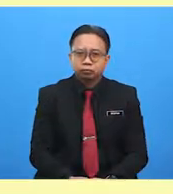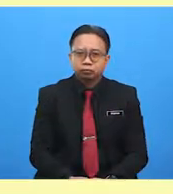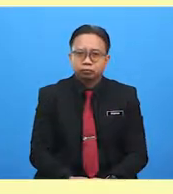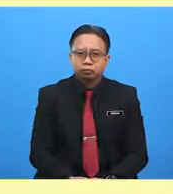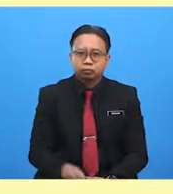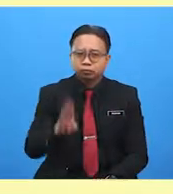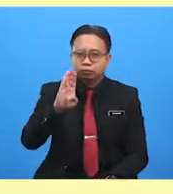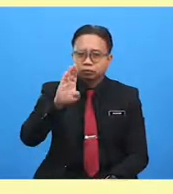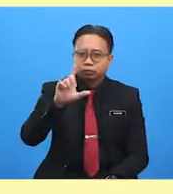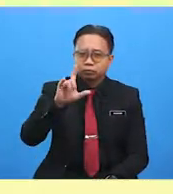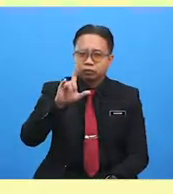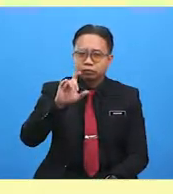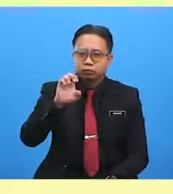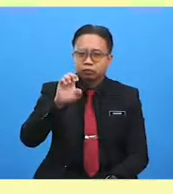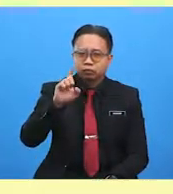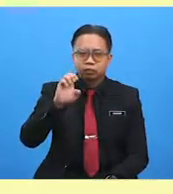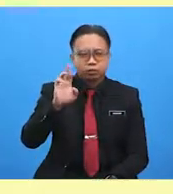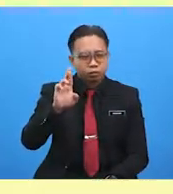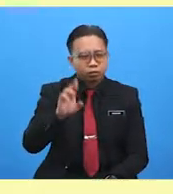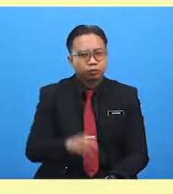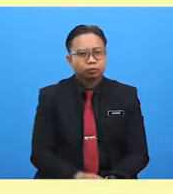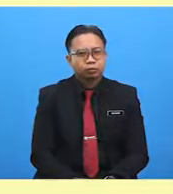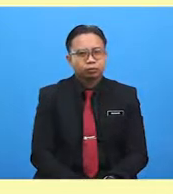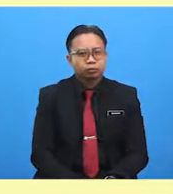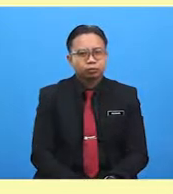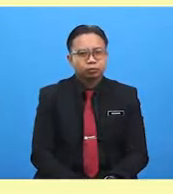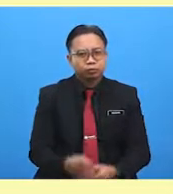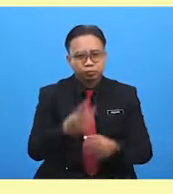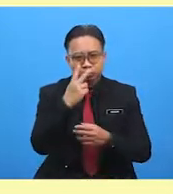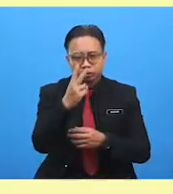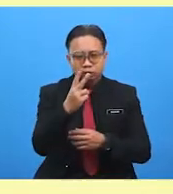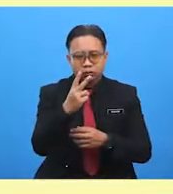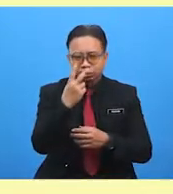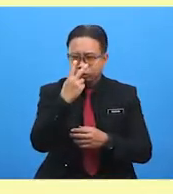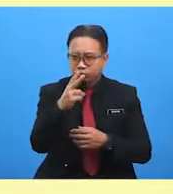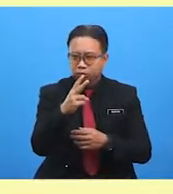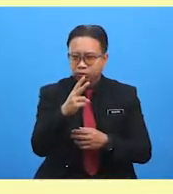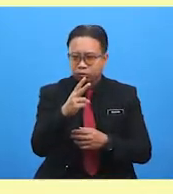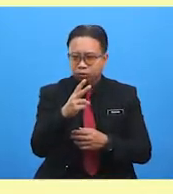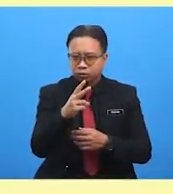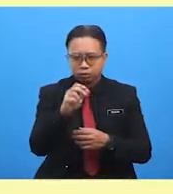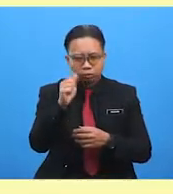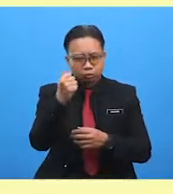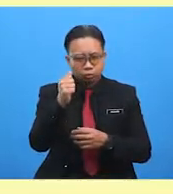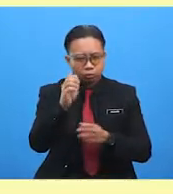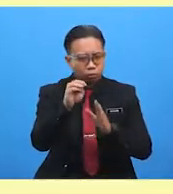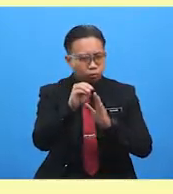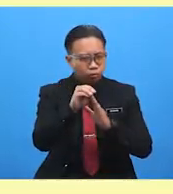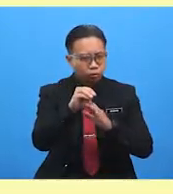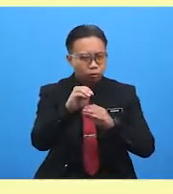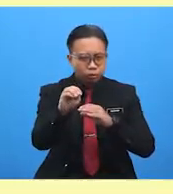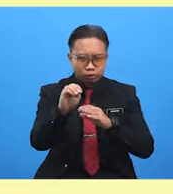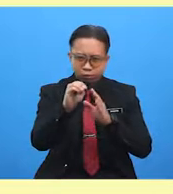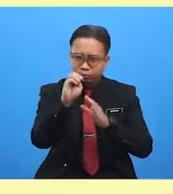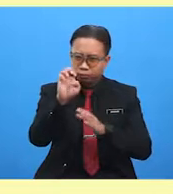Blizzard. There's a blizzard. You can hardly see 10 meters. A blizzard